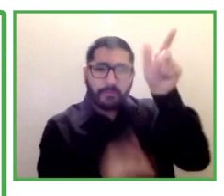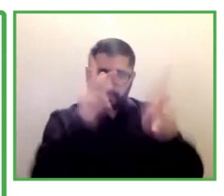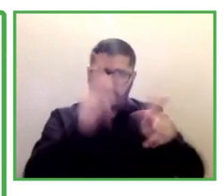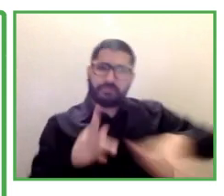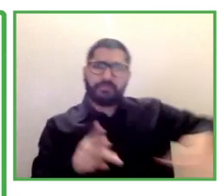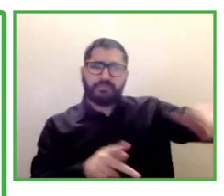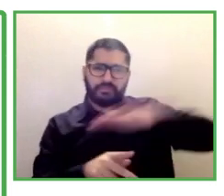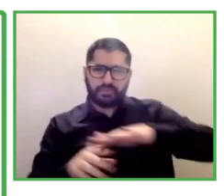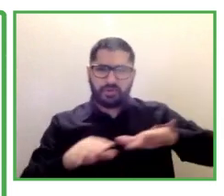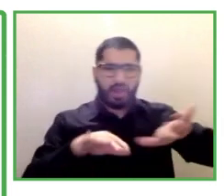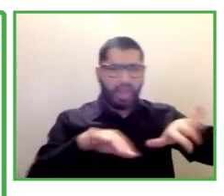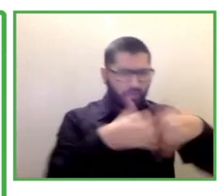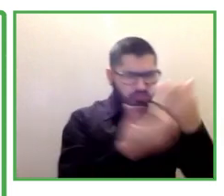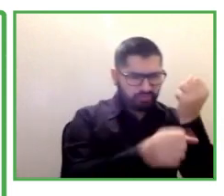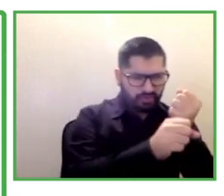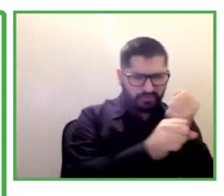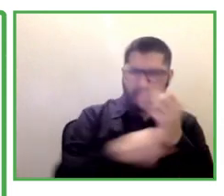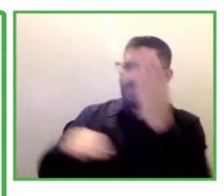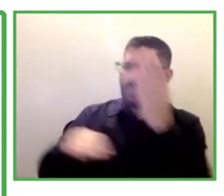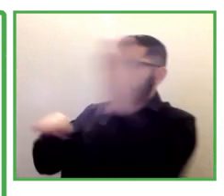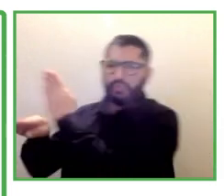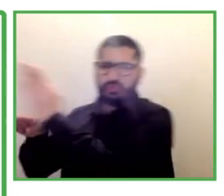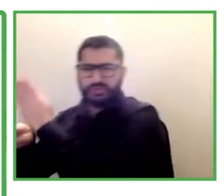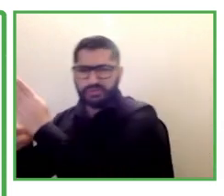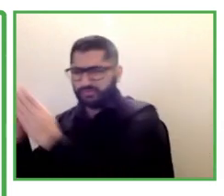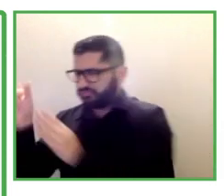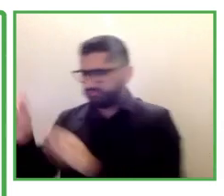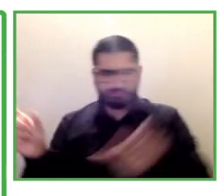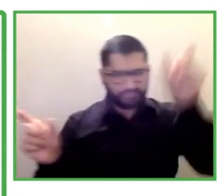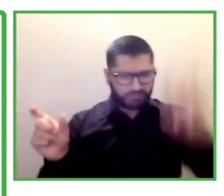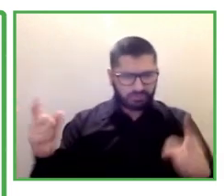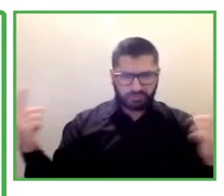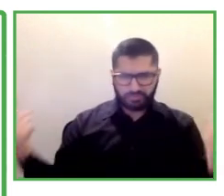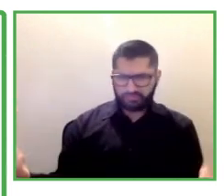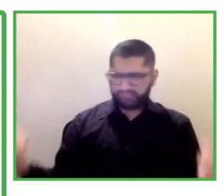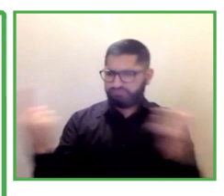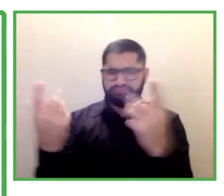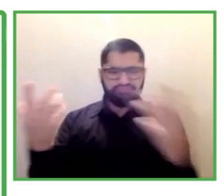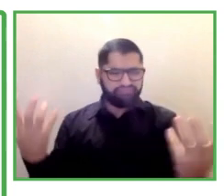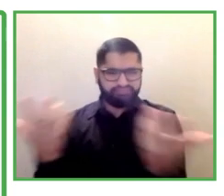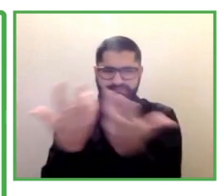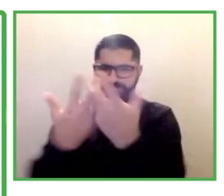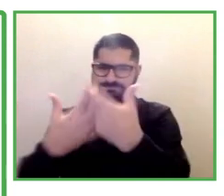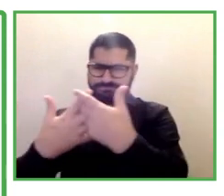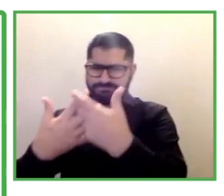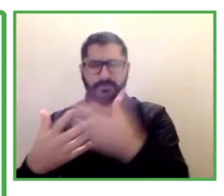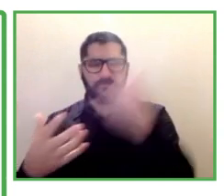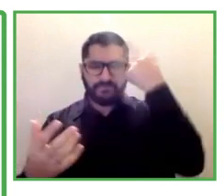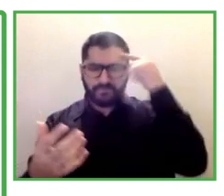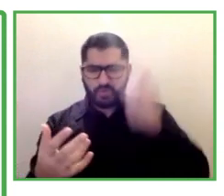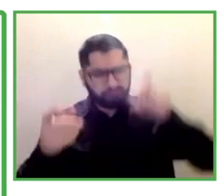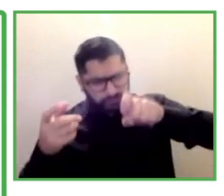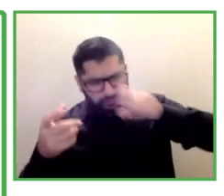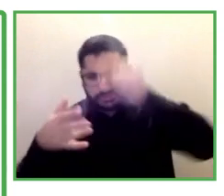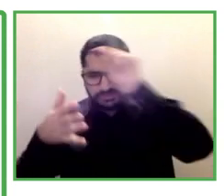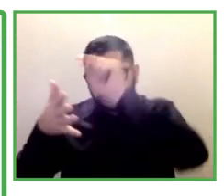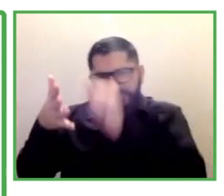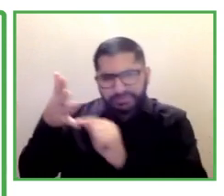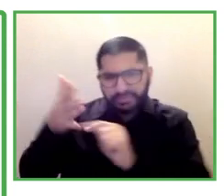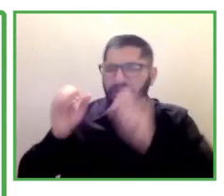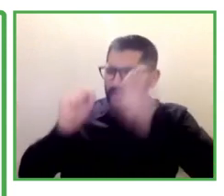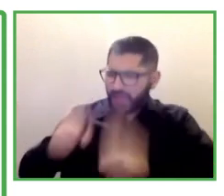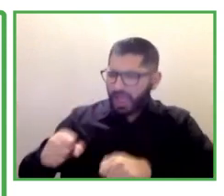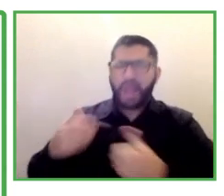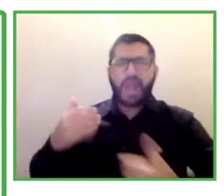mental health disabilities and make sure that we're putting someone into a safe and successful employment piece.